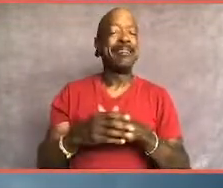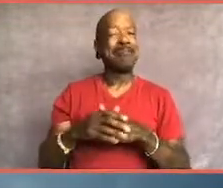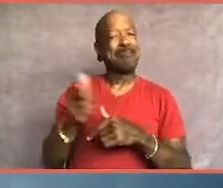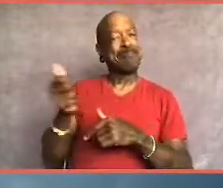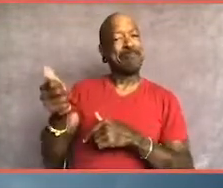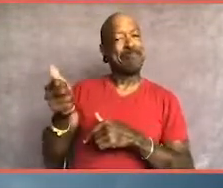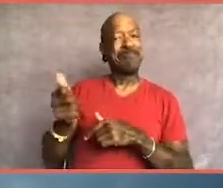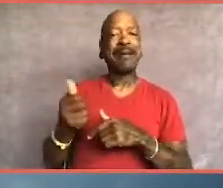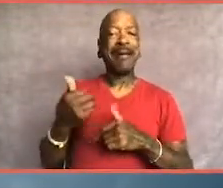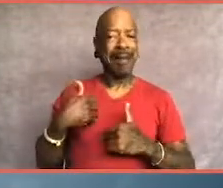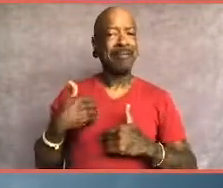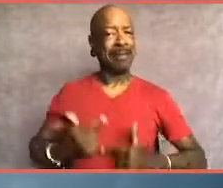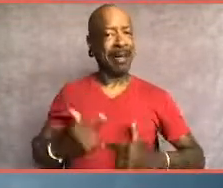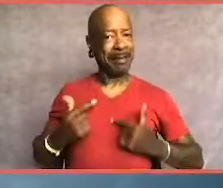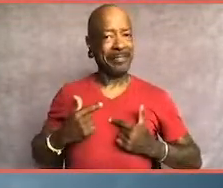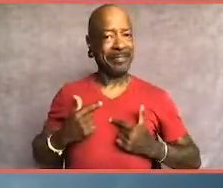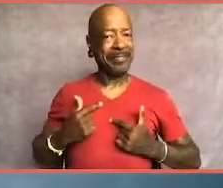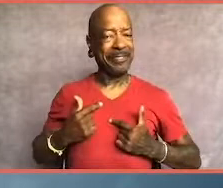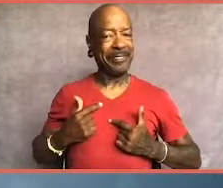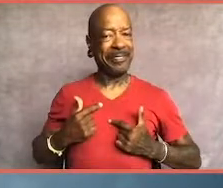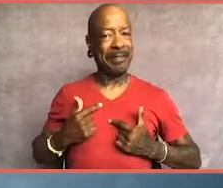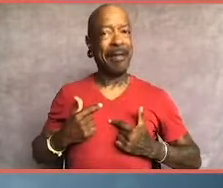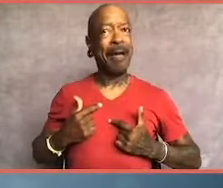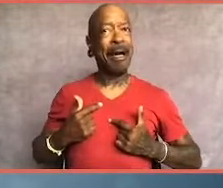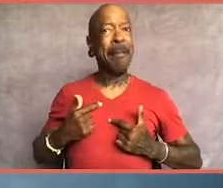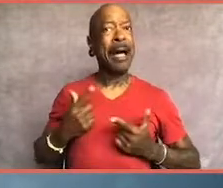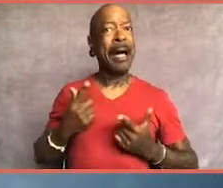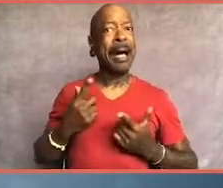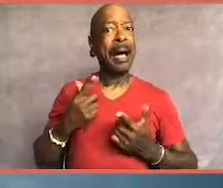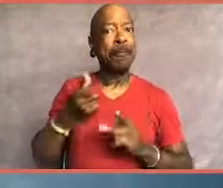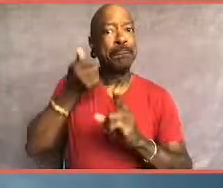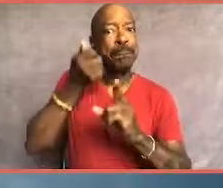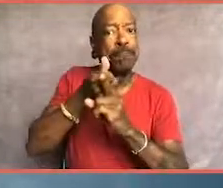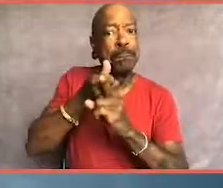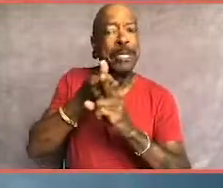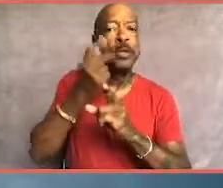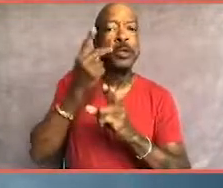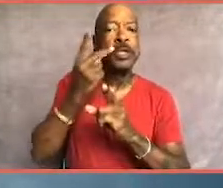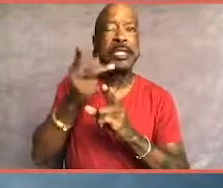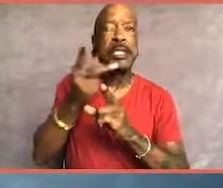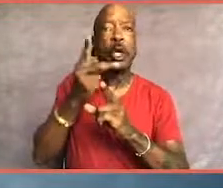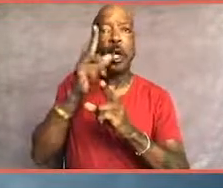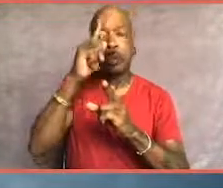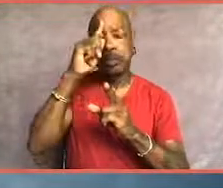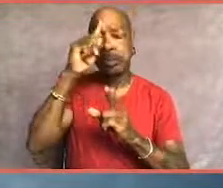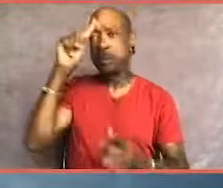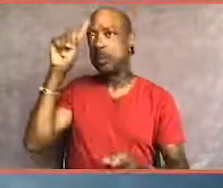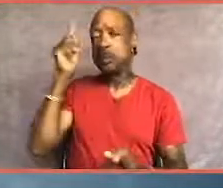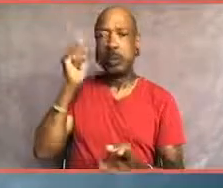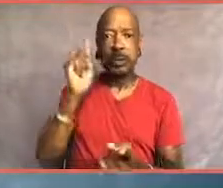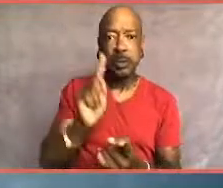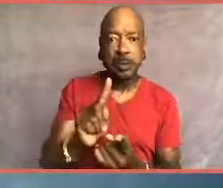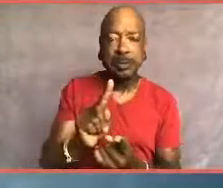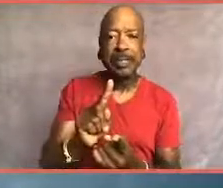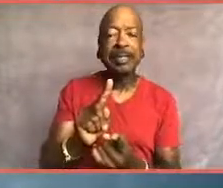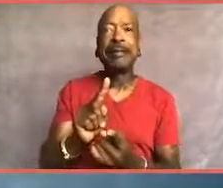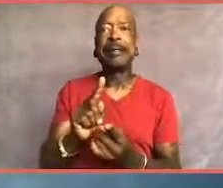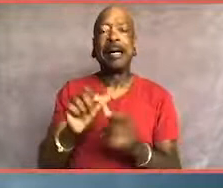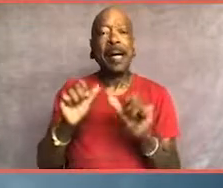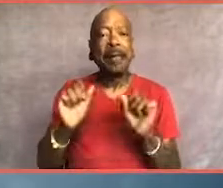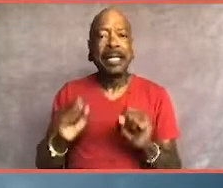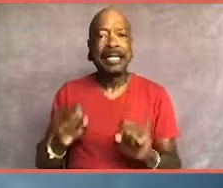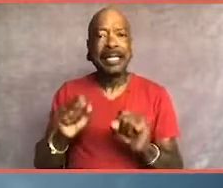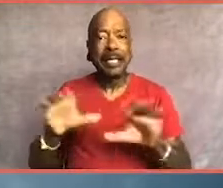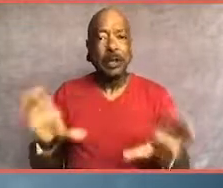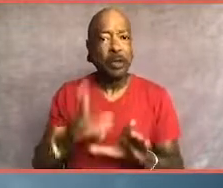thing, have her own life, see her diminish to that capacity where she can't do